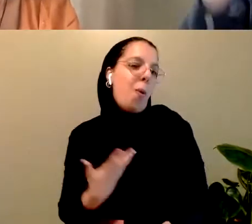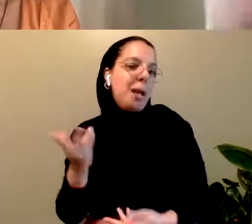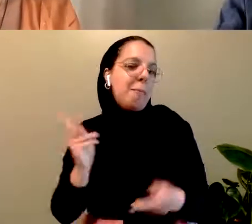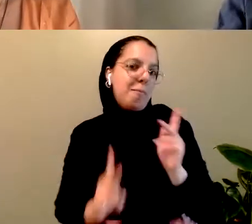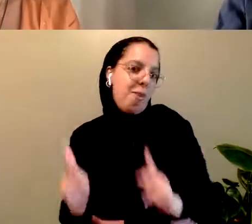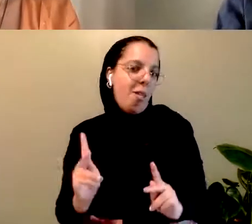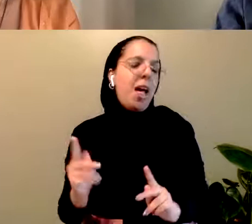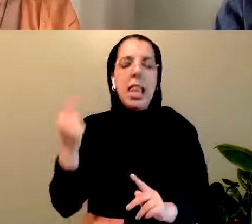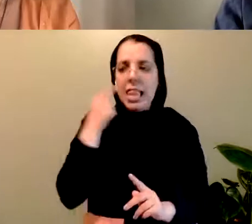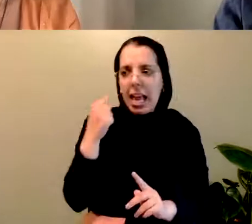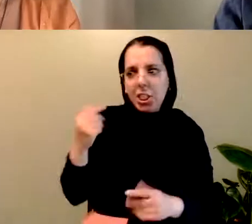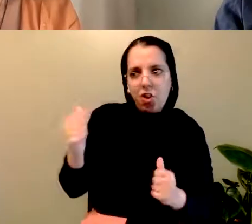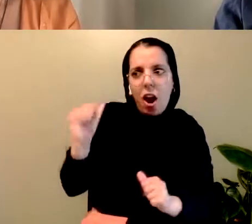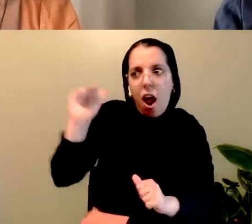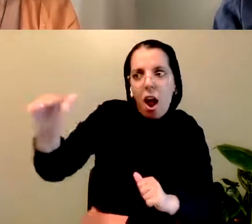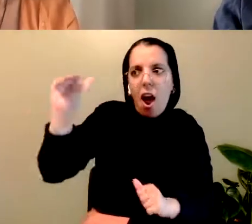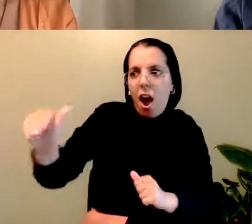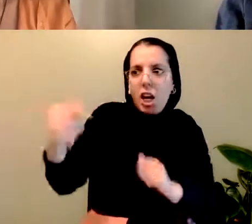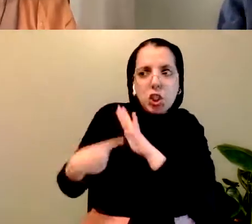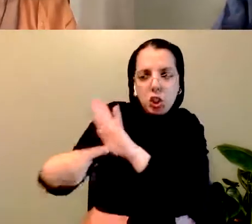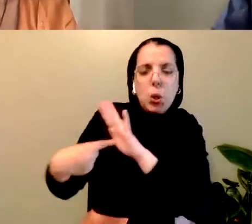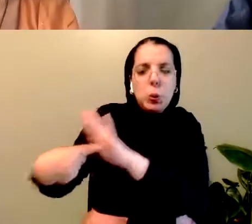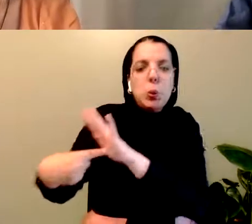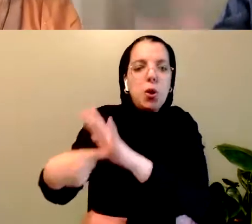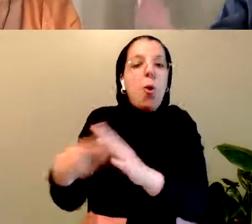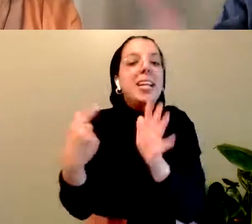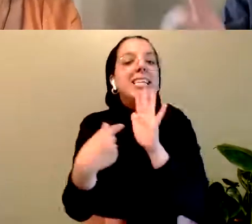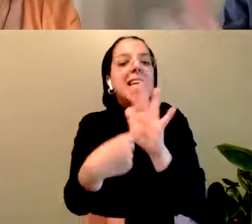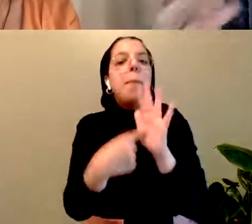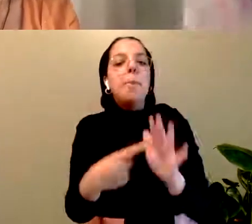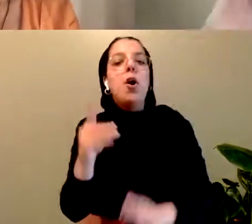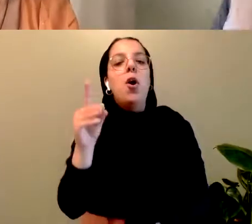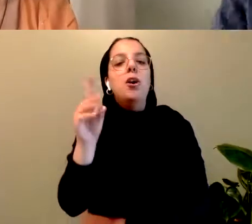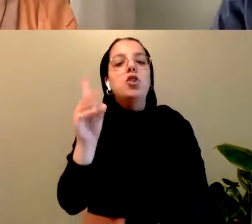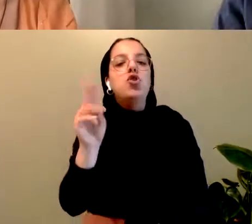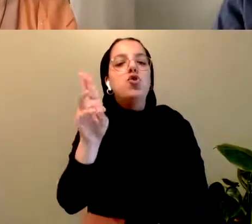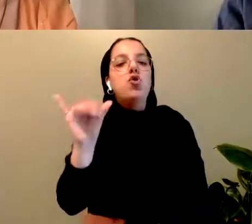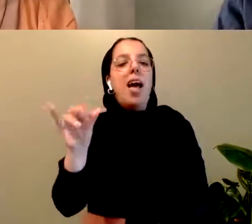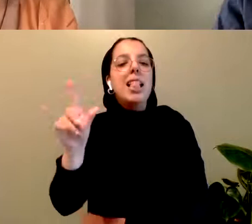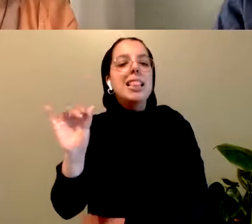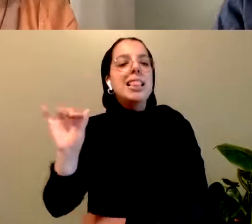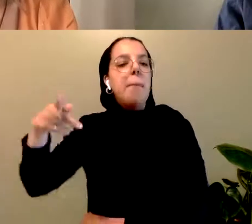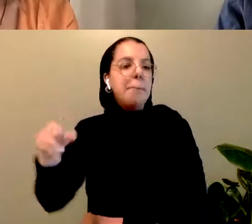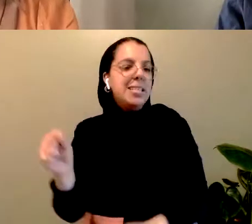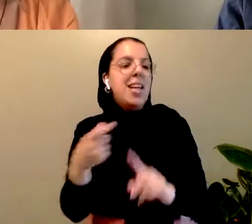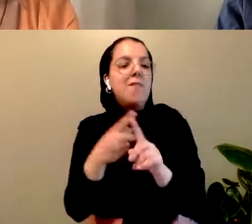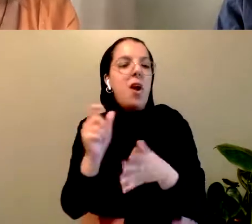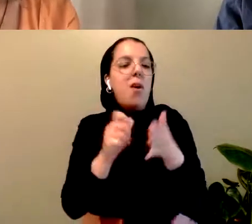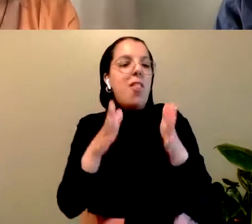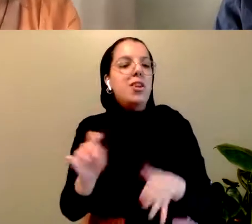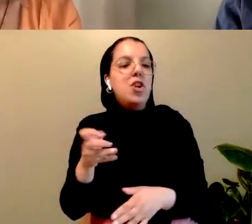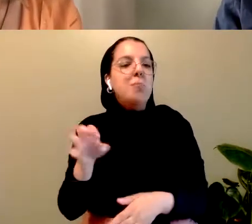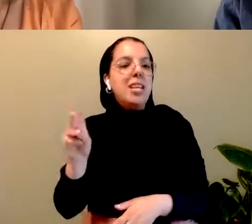Boom! We get dry lips right in the face from Thompson Highway. Then Marie Clements comes along and blows our minds with